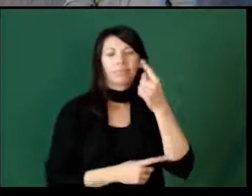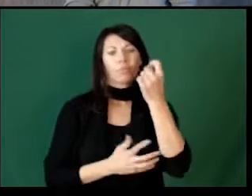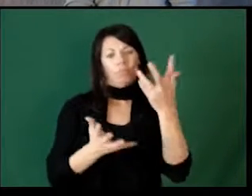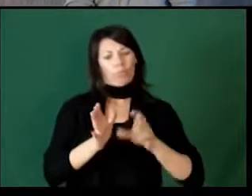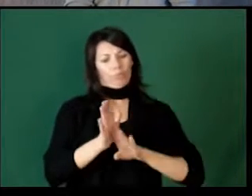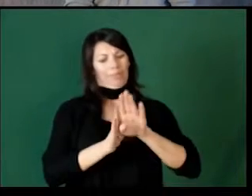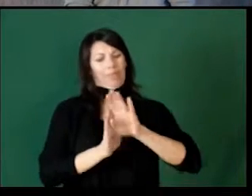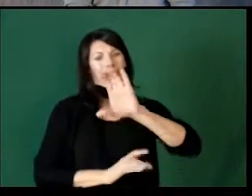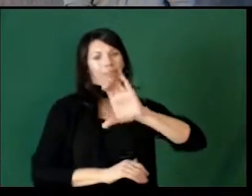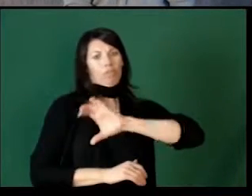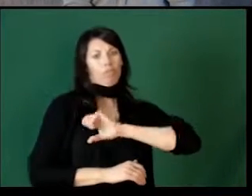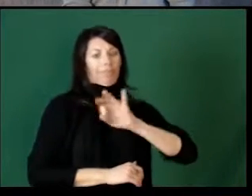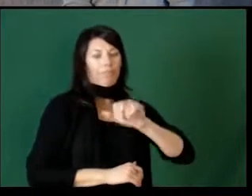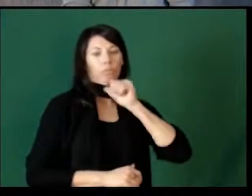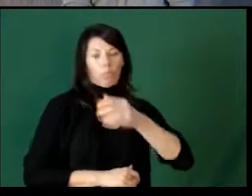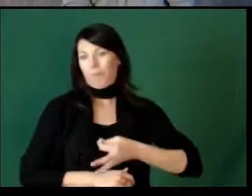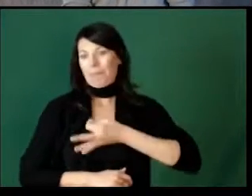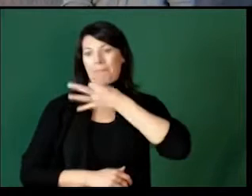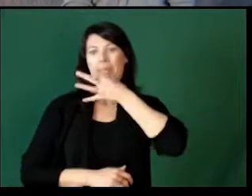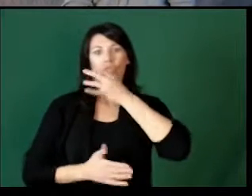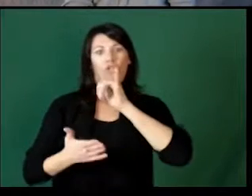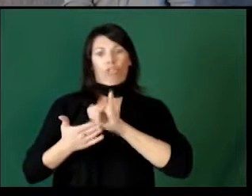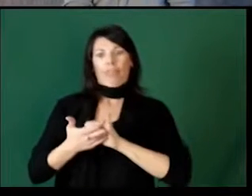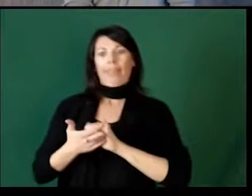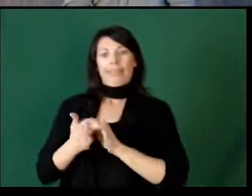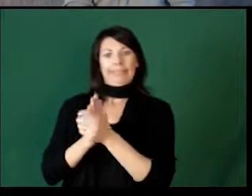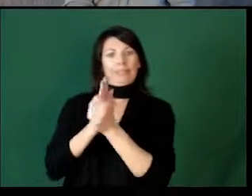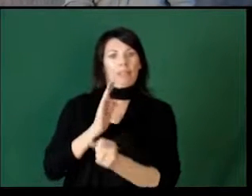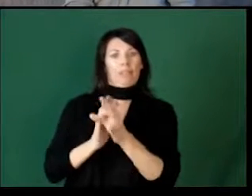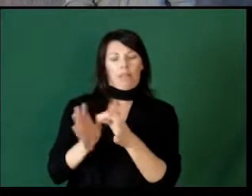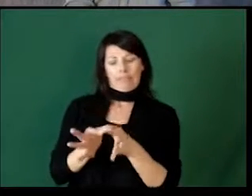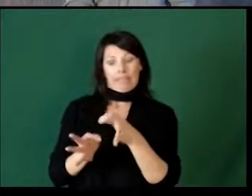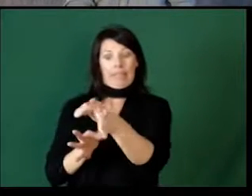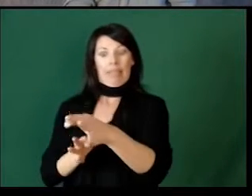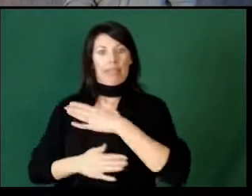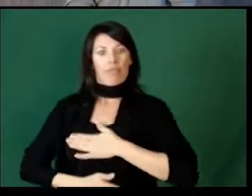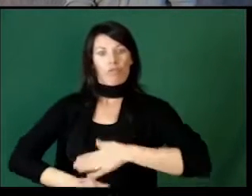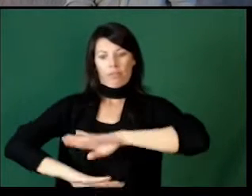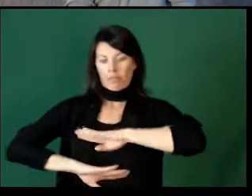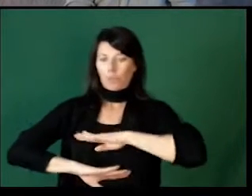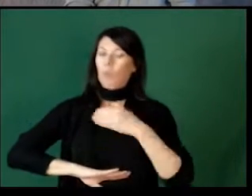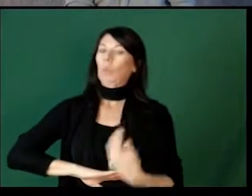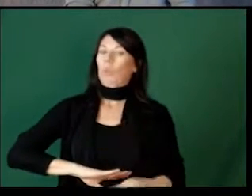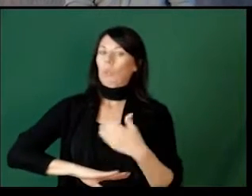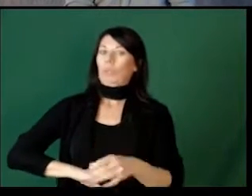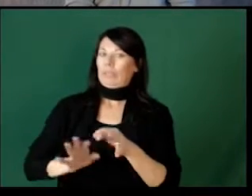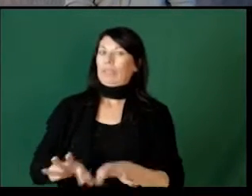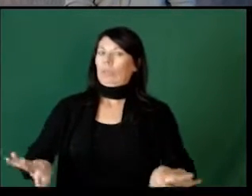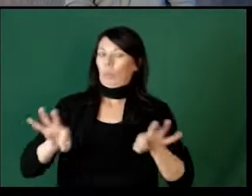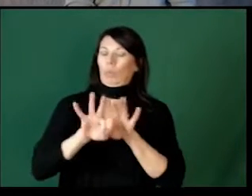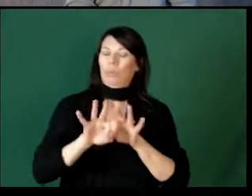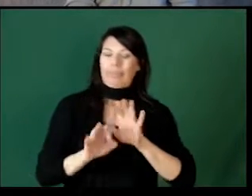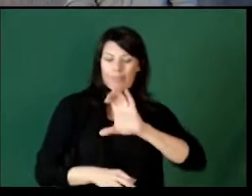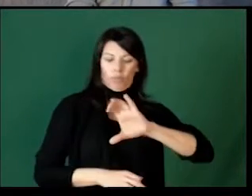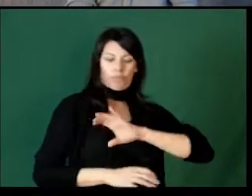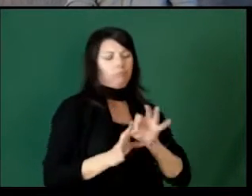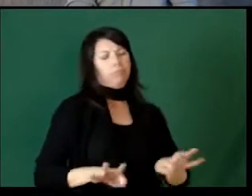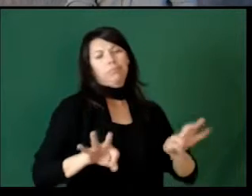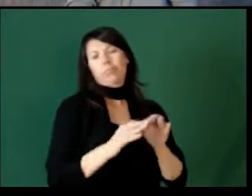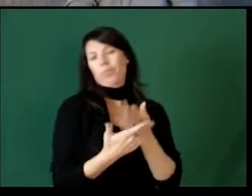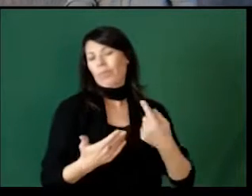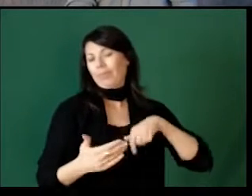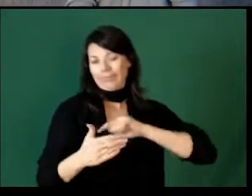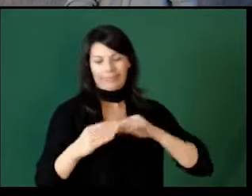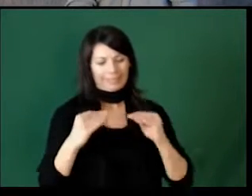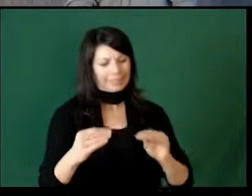You can't develop character if you do not master the art of delaying gratification. And character is one of the greatest things that we can teach our